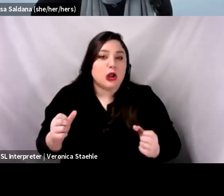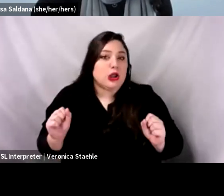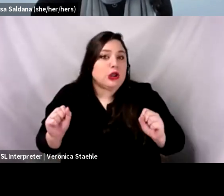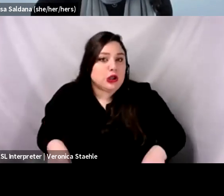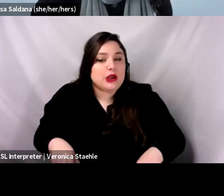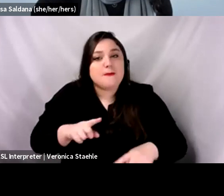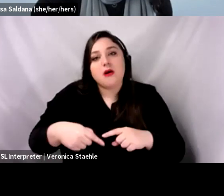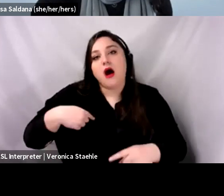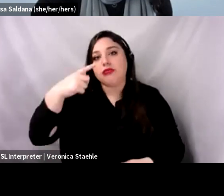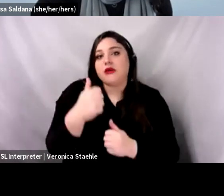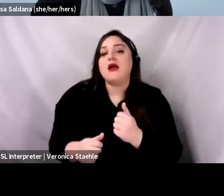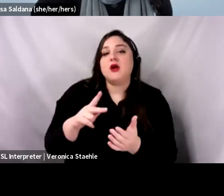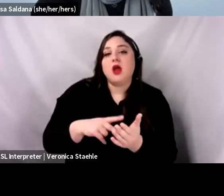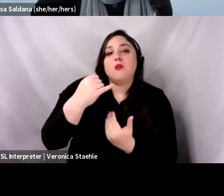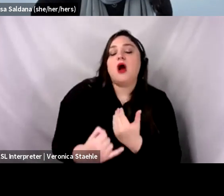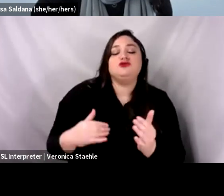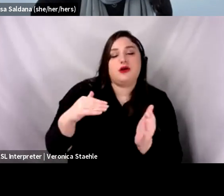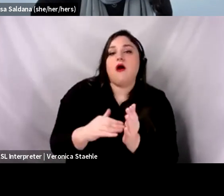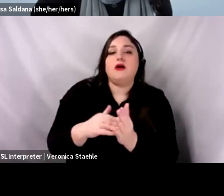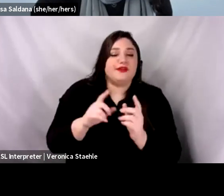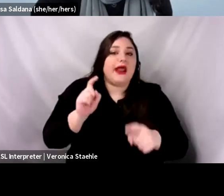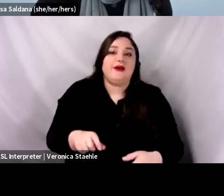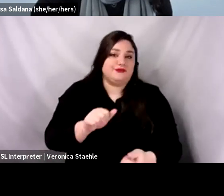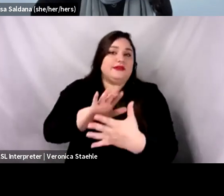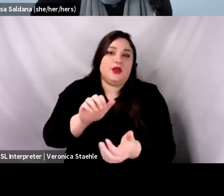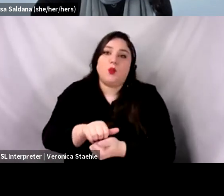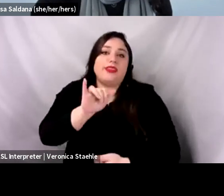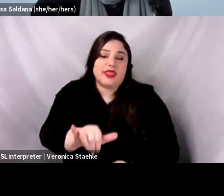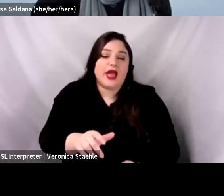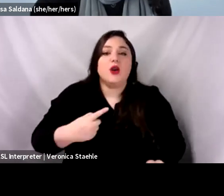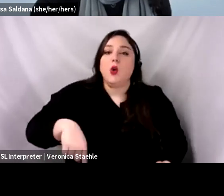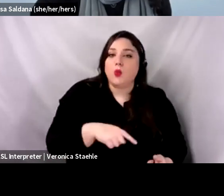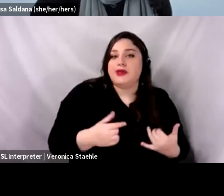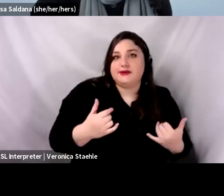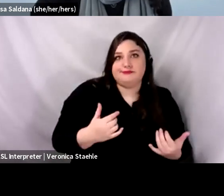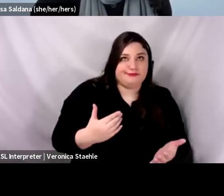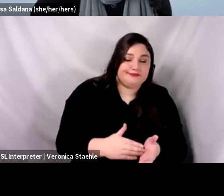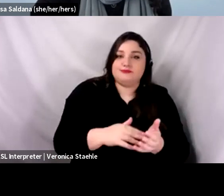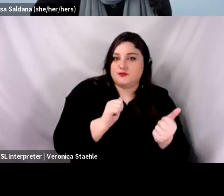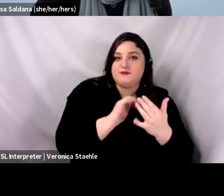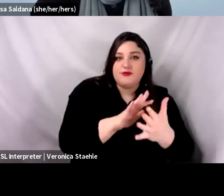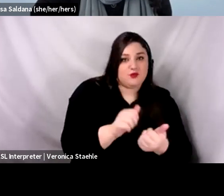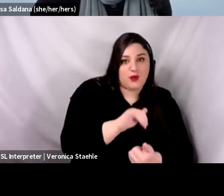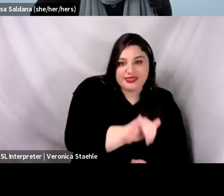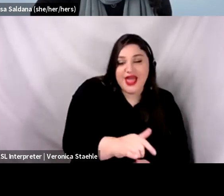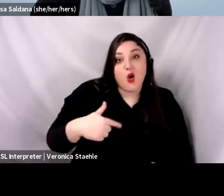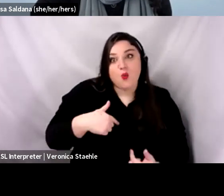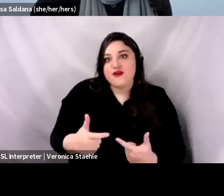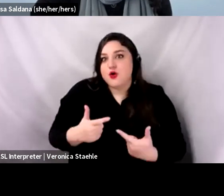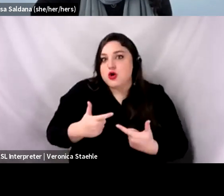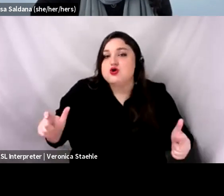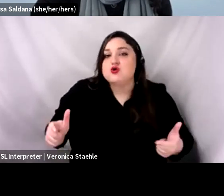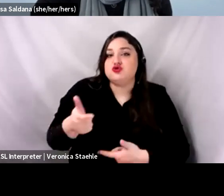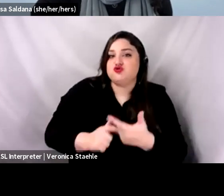every project has to deal with, and we're certainly dealing with it to a large degree. You know, we've had a massive turnover, especially among medical